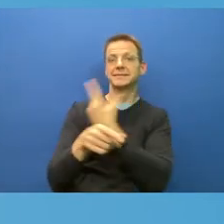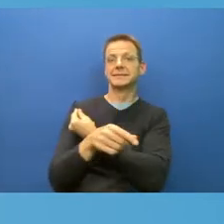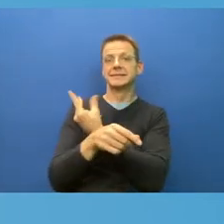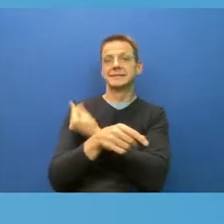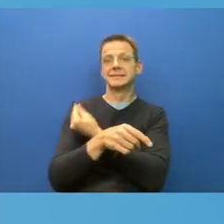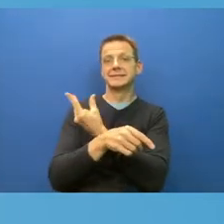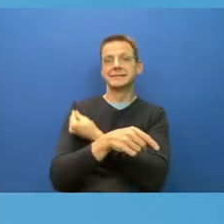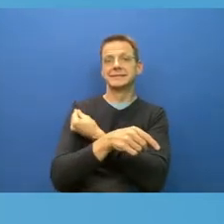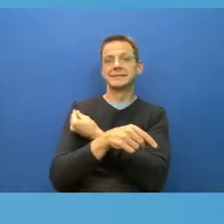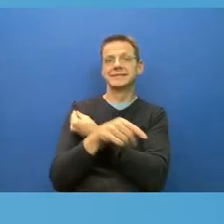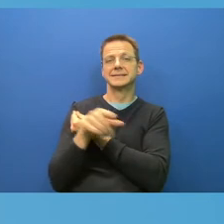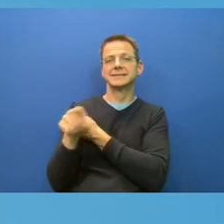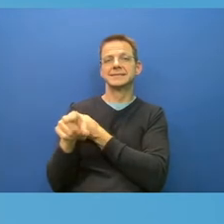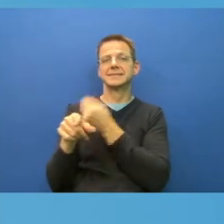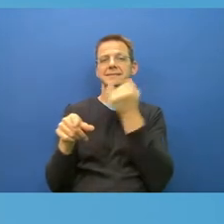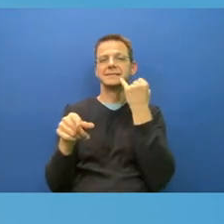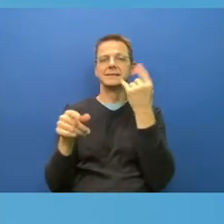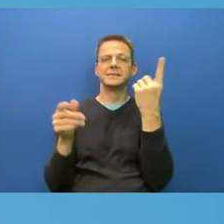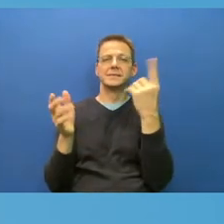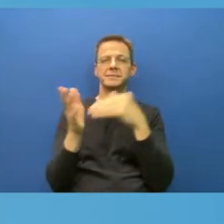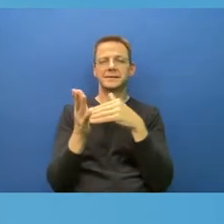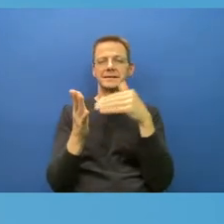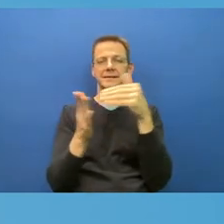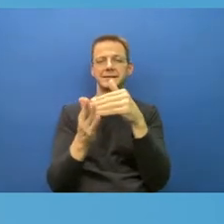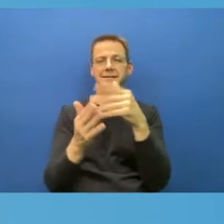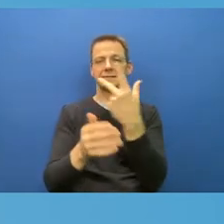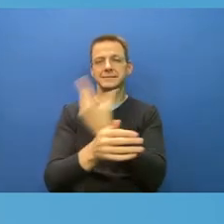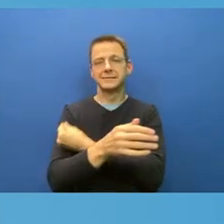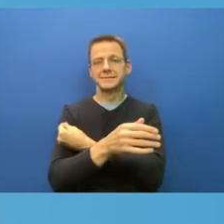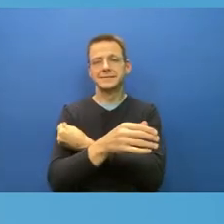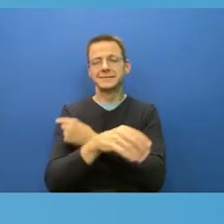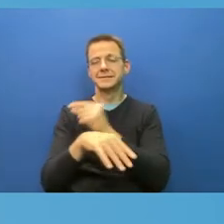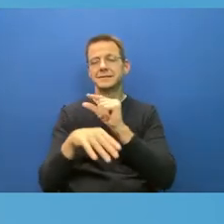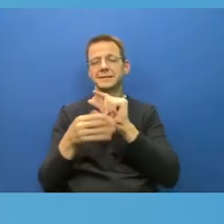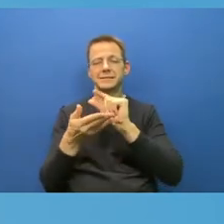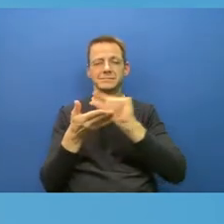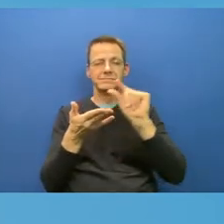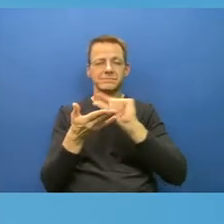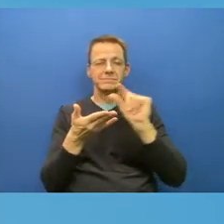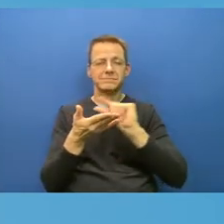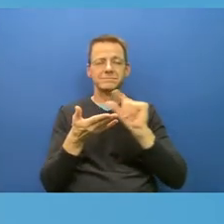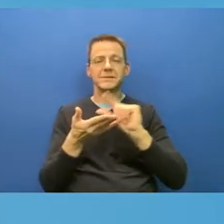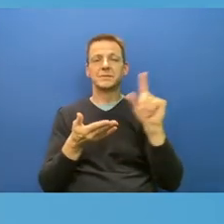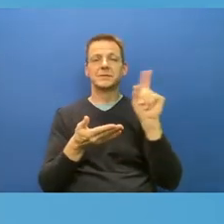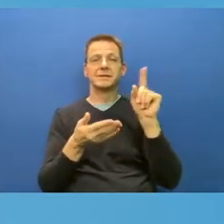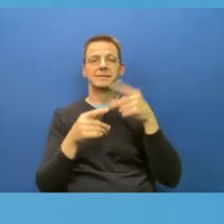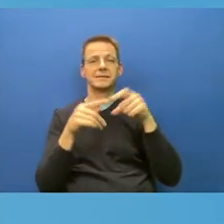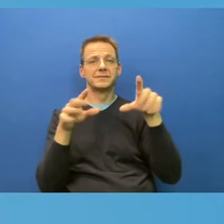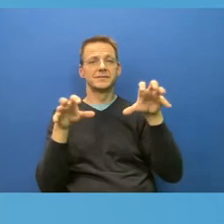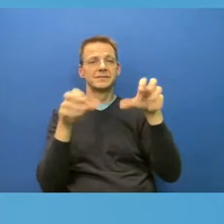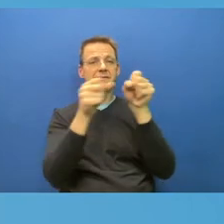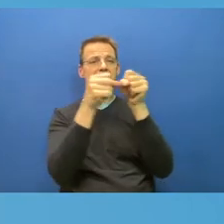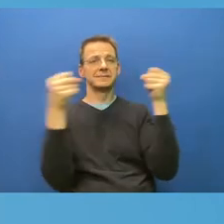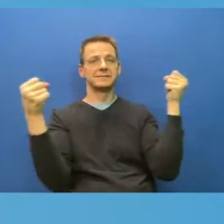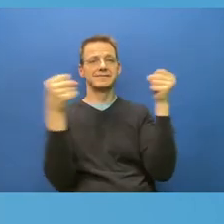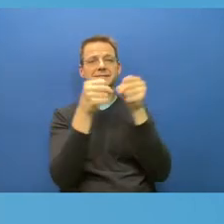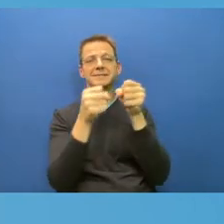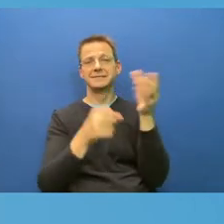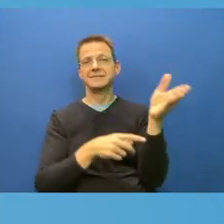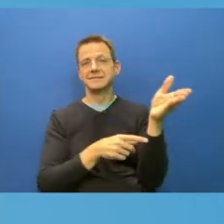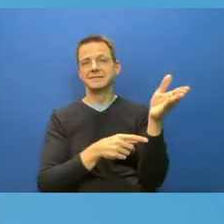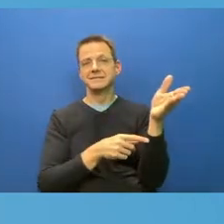They work when people have them. So just boost everybody, especially frontline and essential workers. So